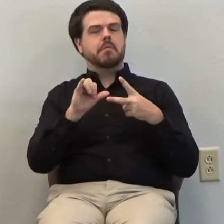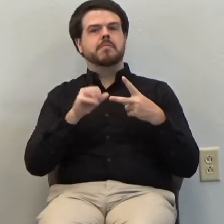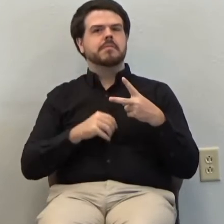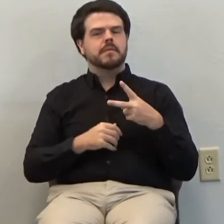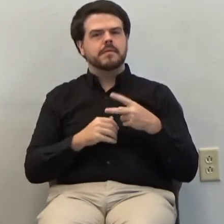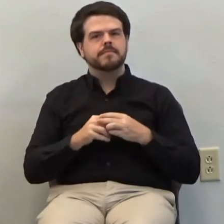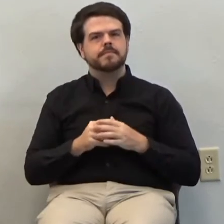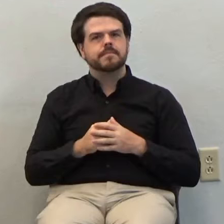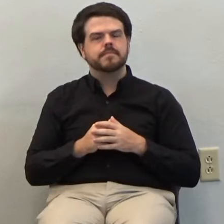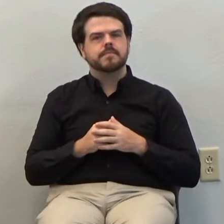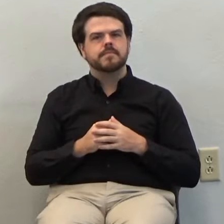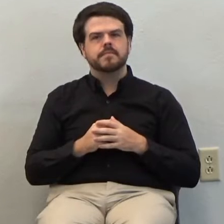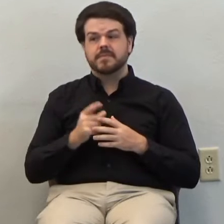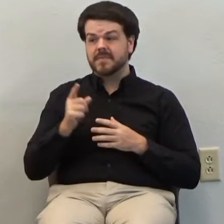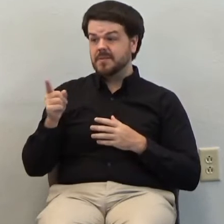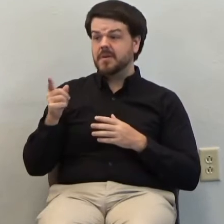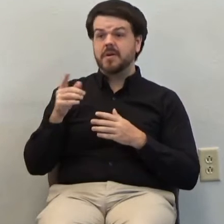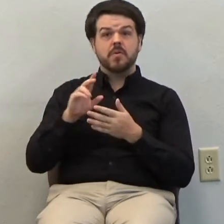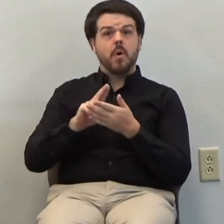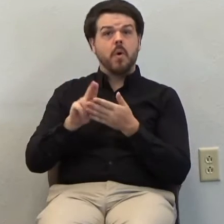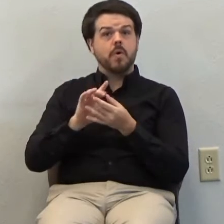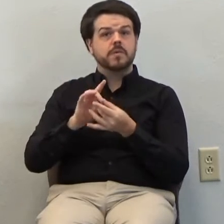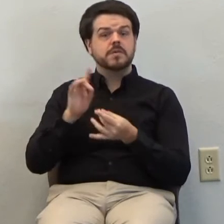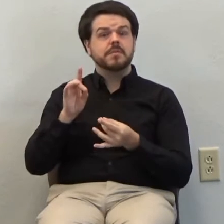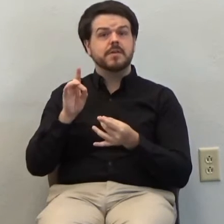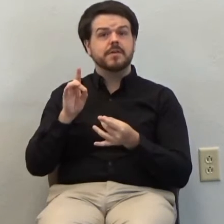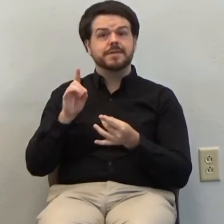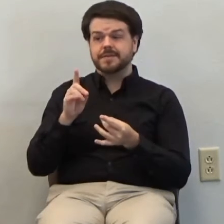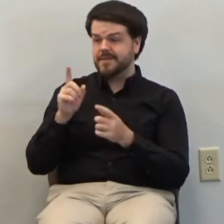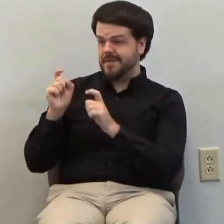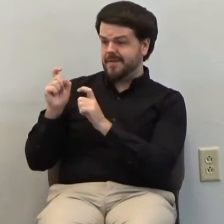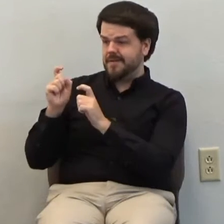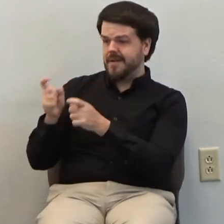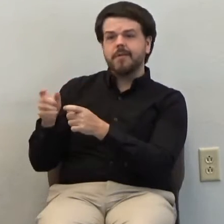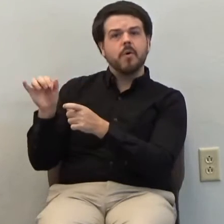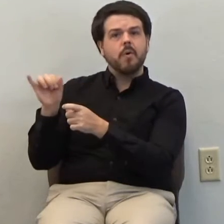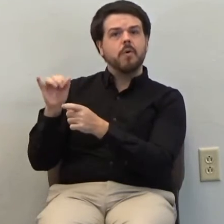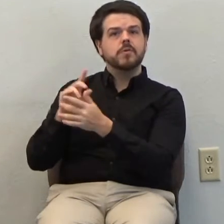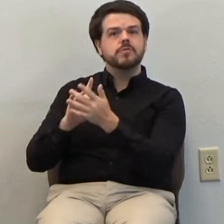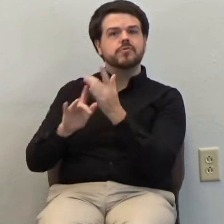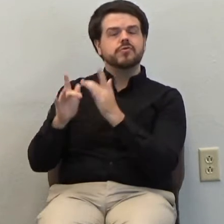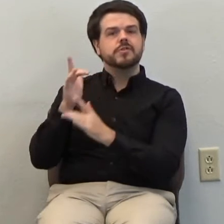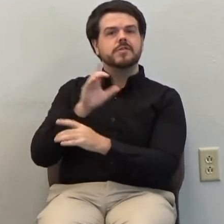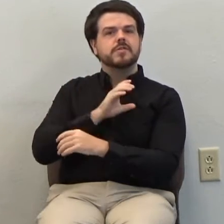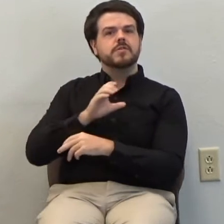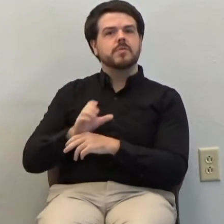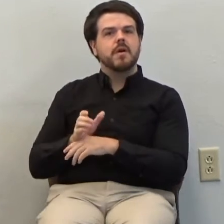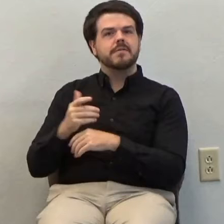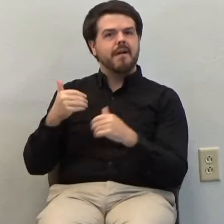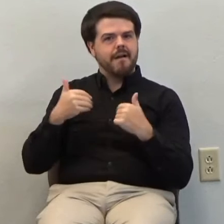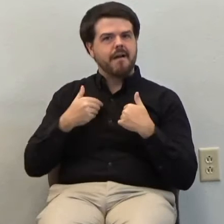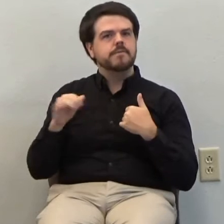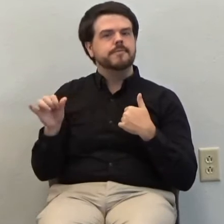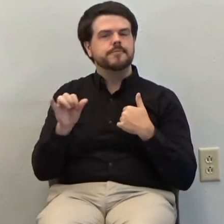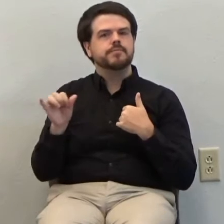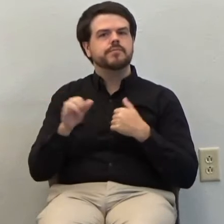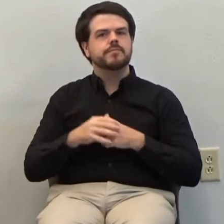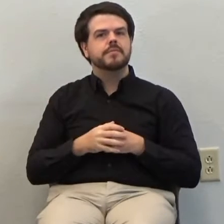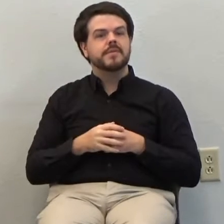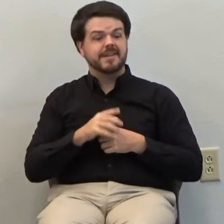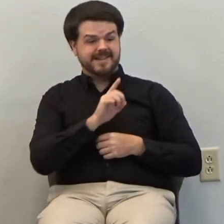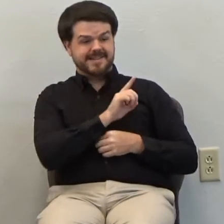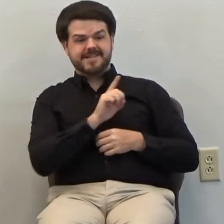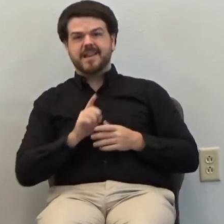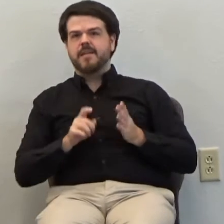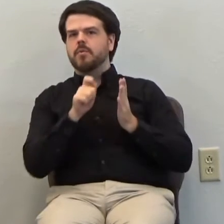omnipresence by the glorious Holy Spirit belong to Jesus Christ, the Lord of glory. David wrote